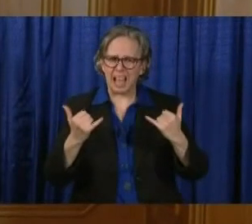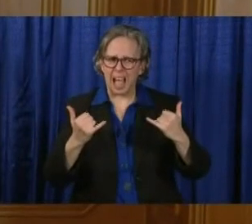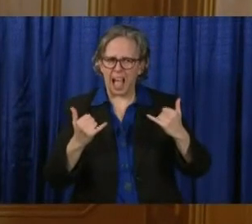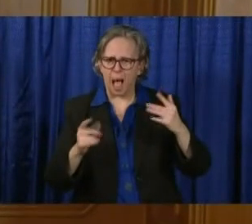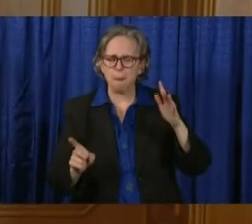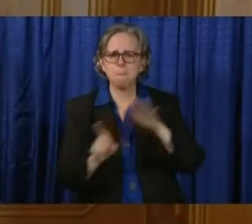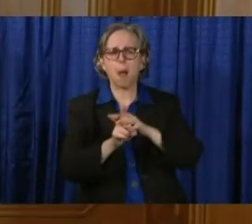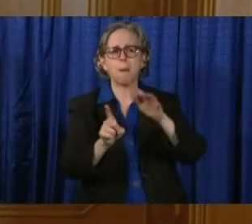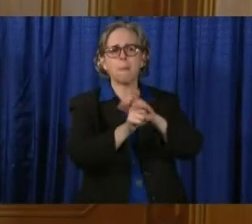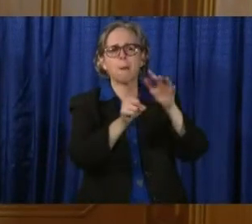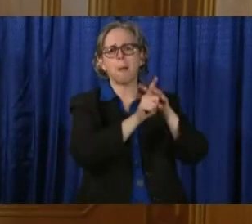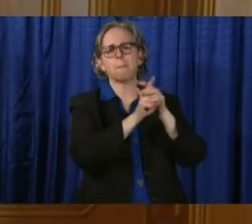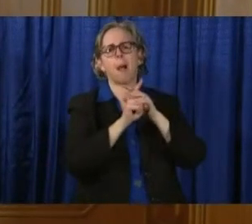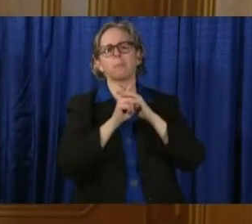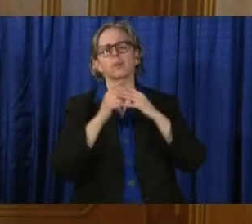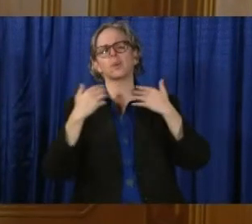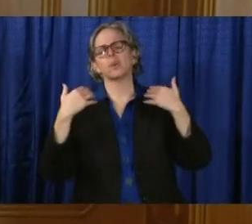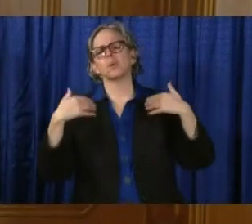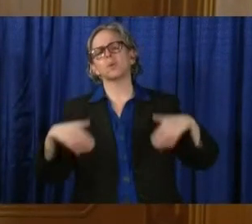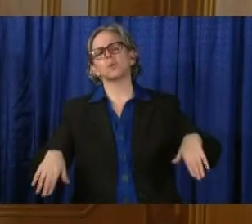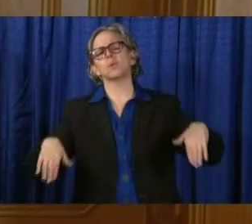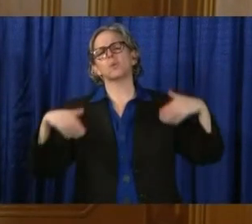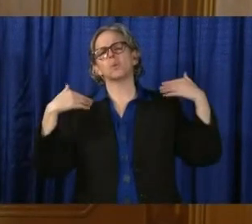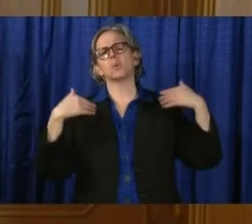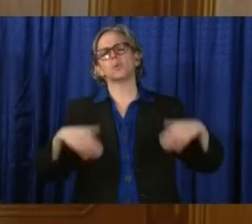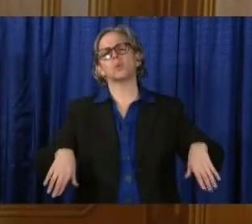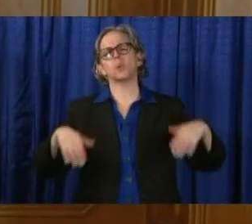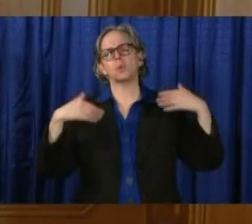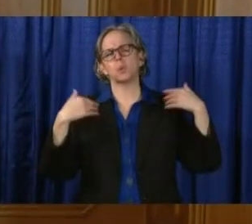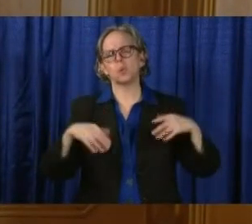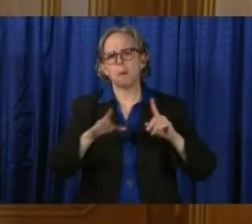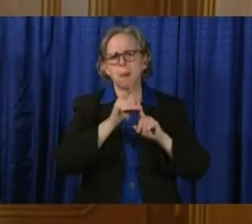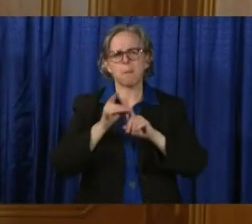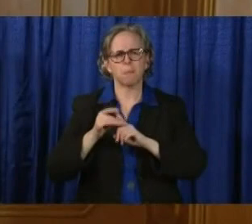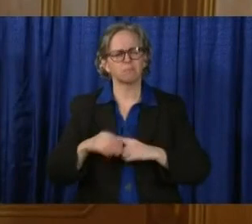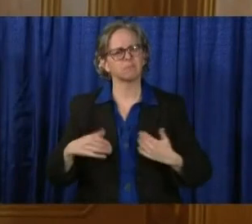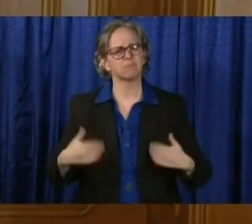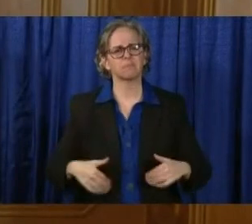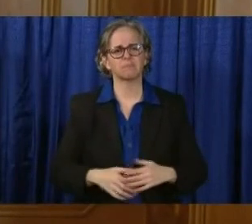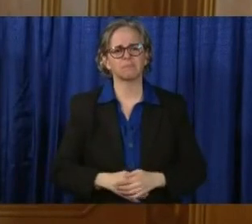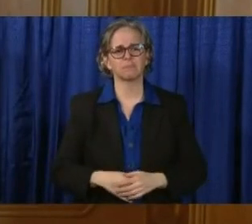Let me go through what the protocol that's been followed by the director.